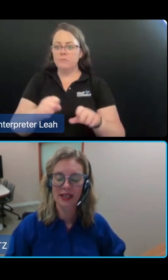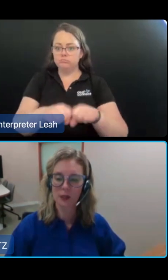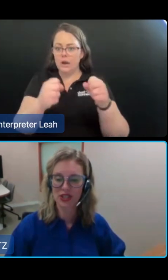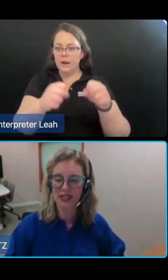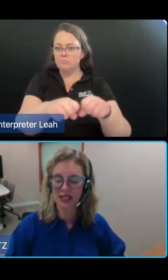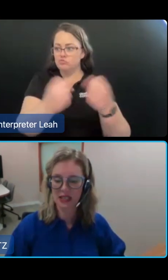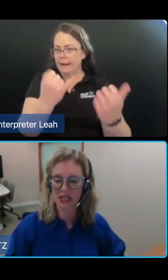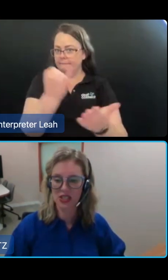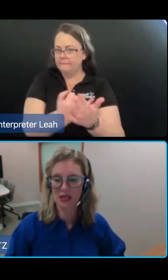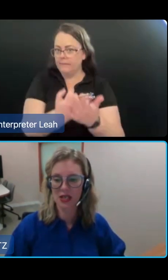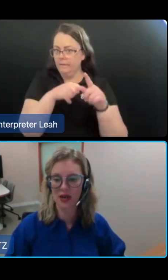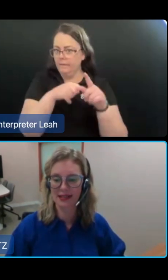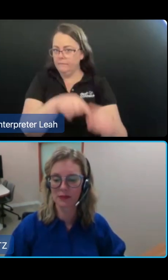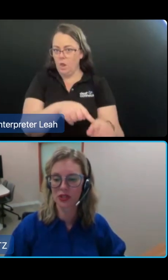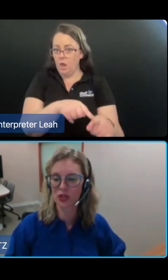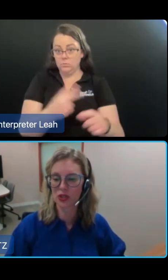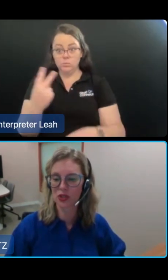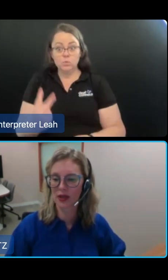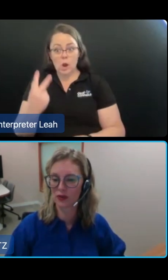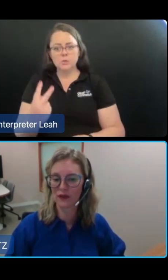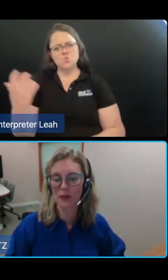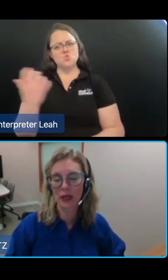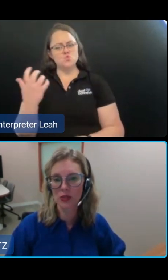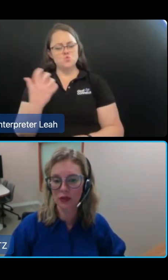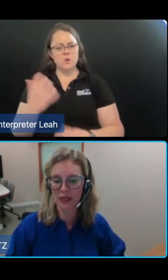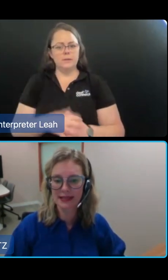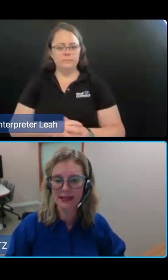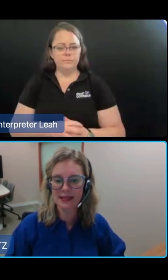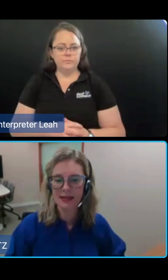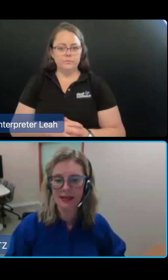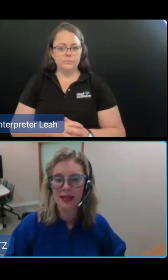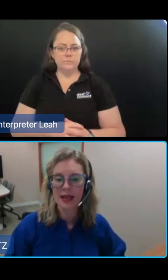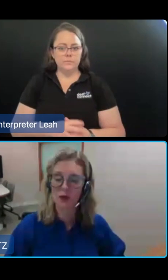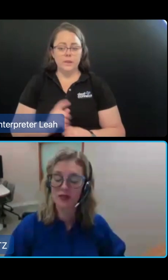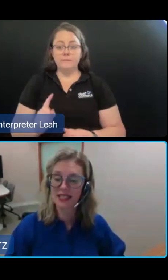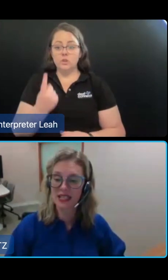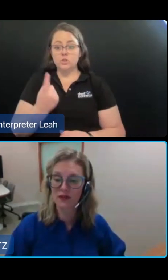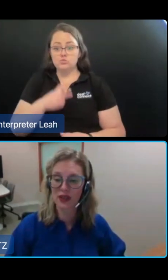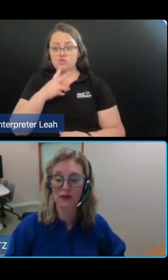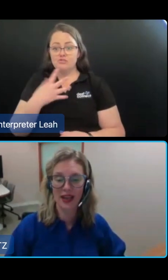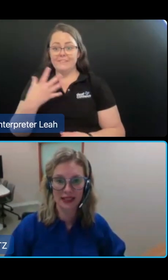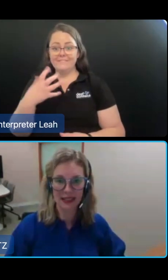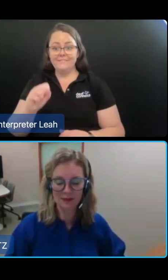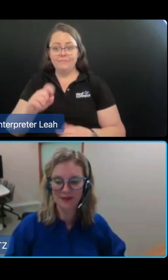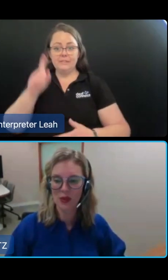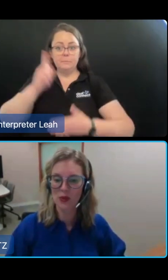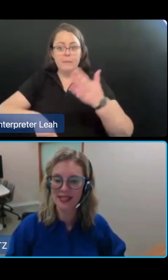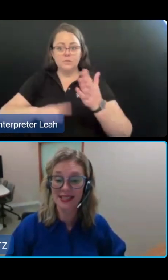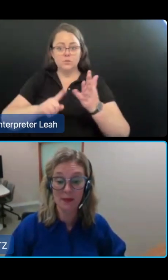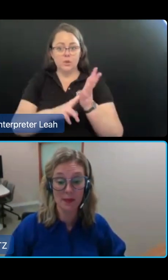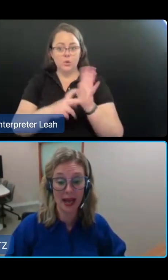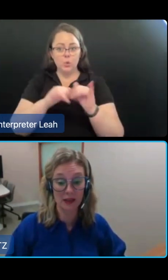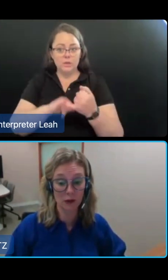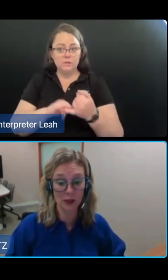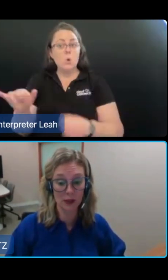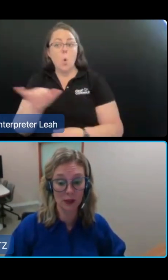Conduct that breaches a condition attracts up to 250 penalty units and conduct that involves a significant failure or